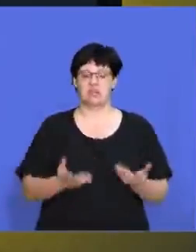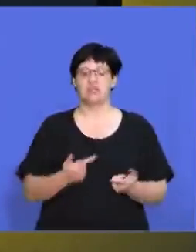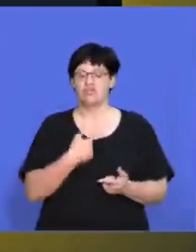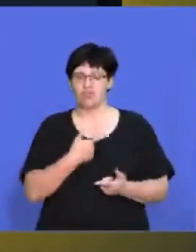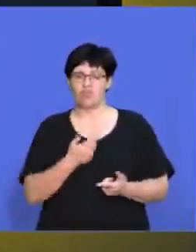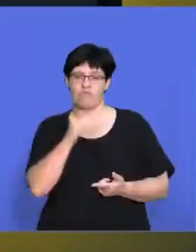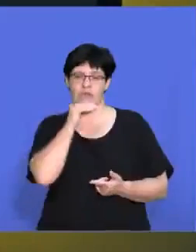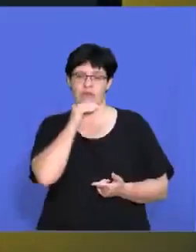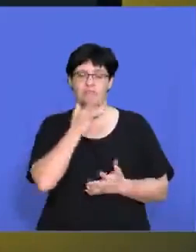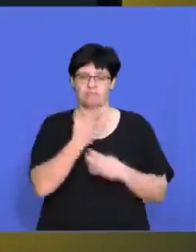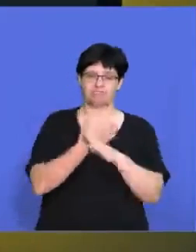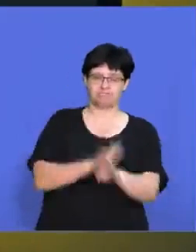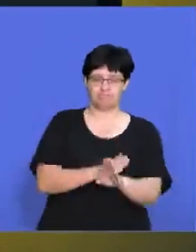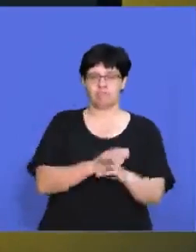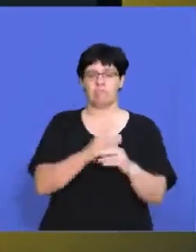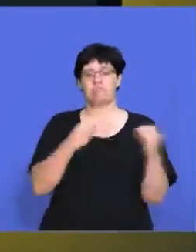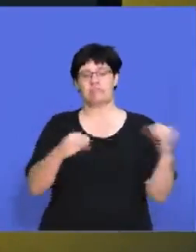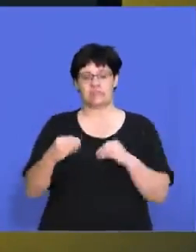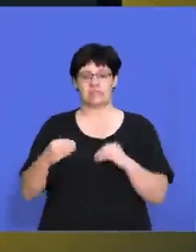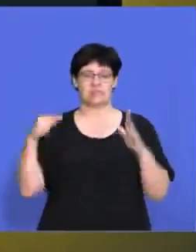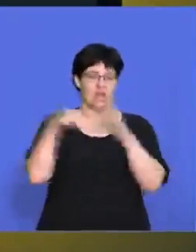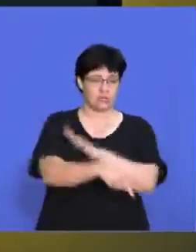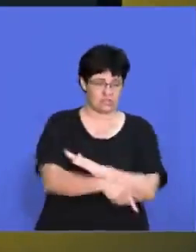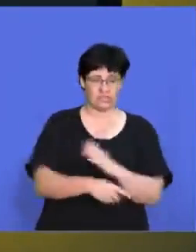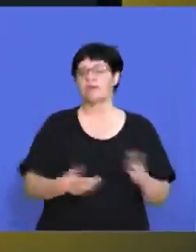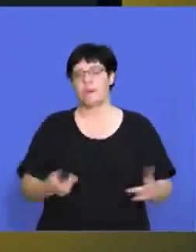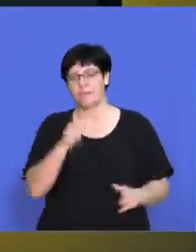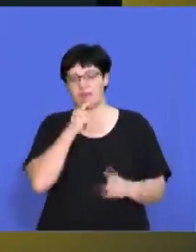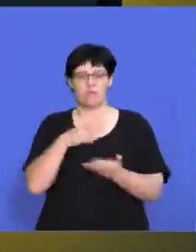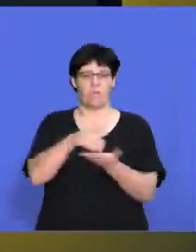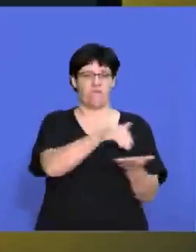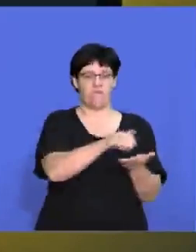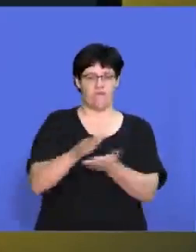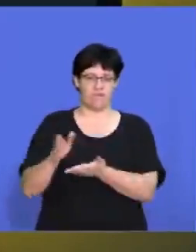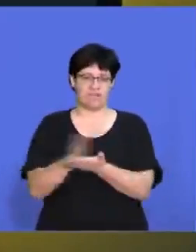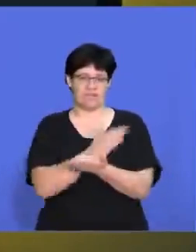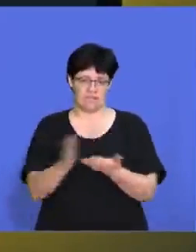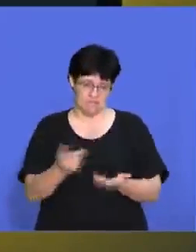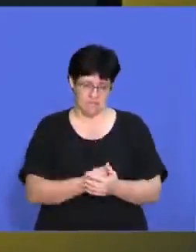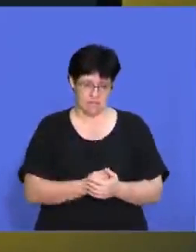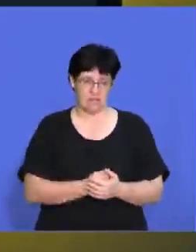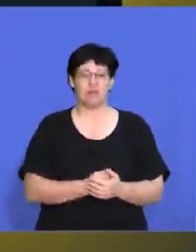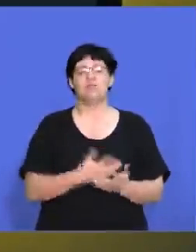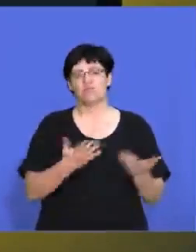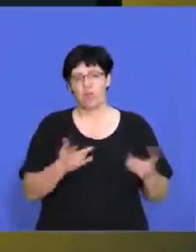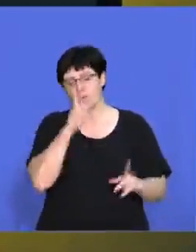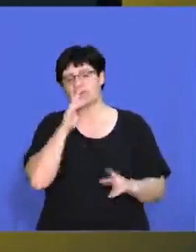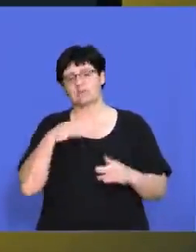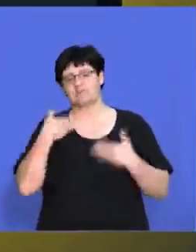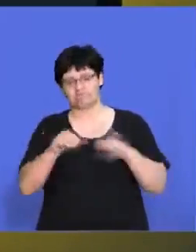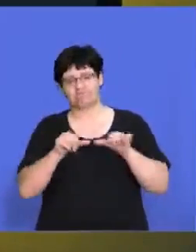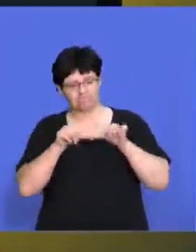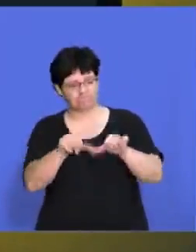So in order to, to prevent the business from being liquidated, we might have to retrench some lines there. So you have to